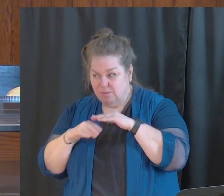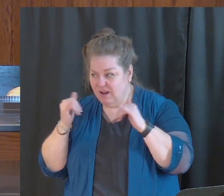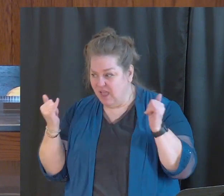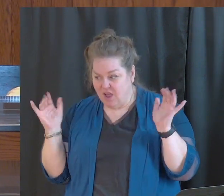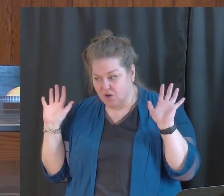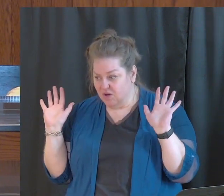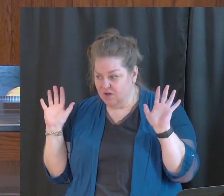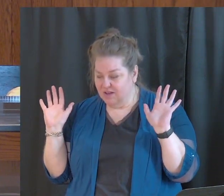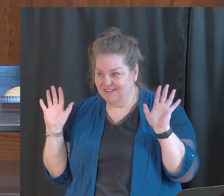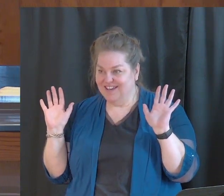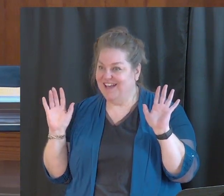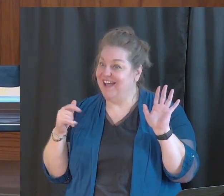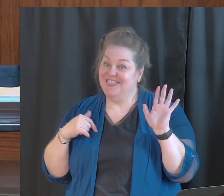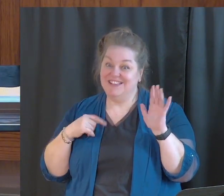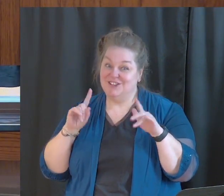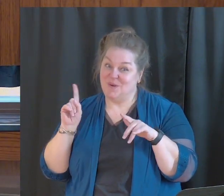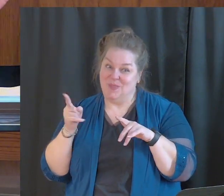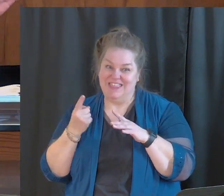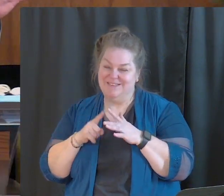We've only just begun.